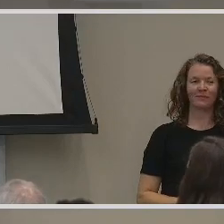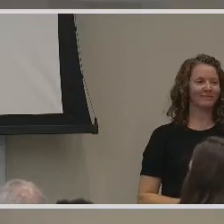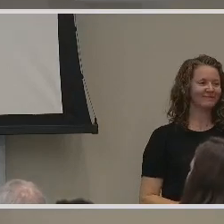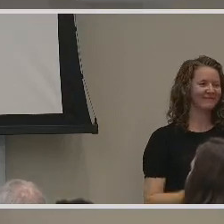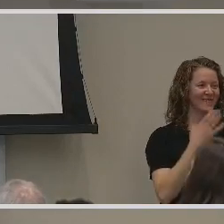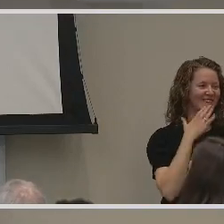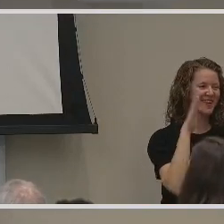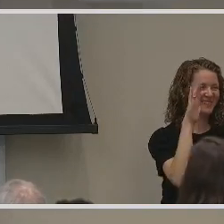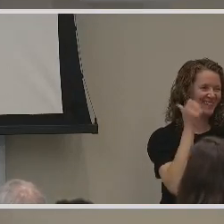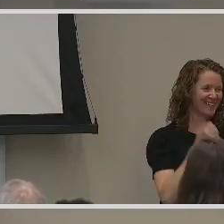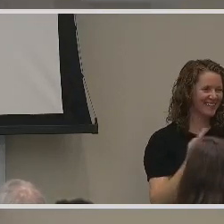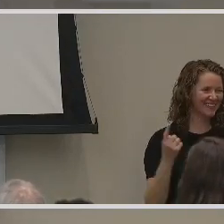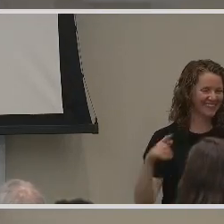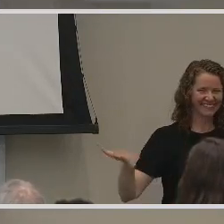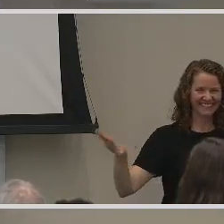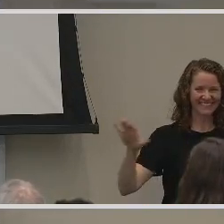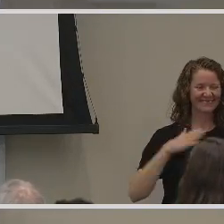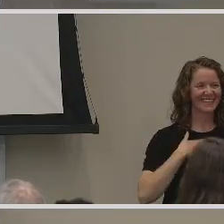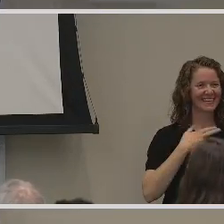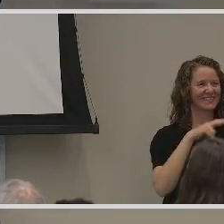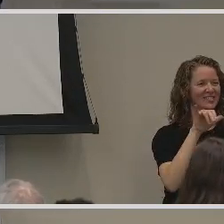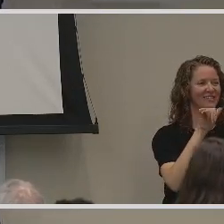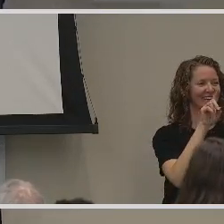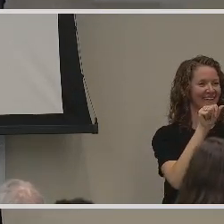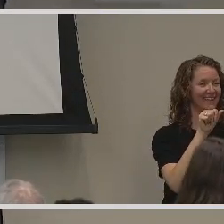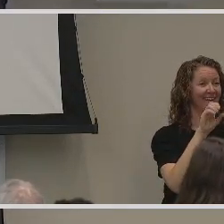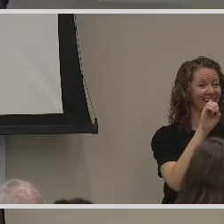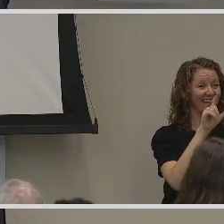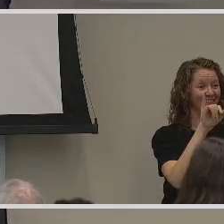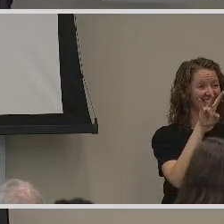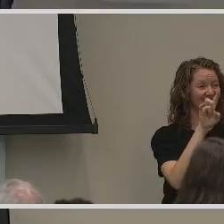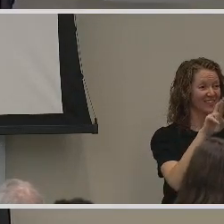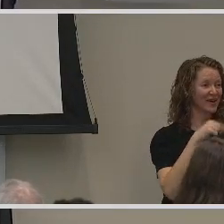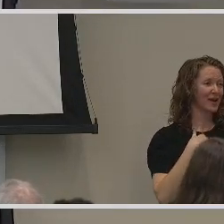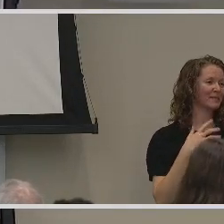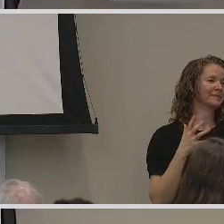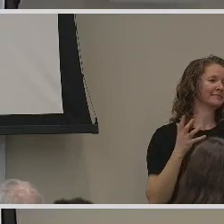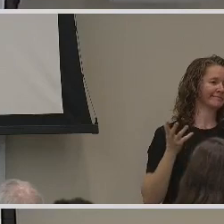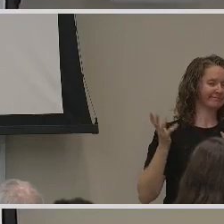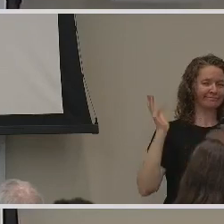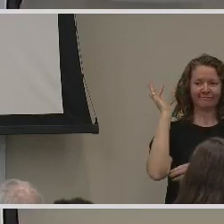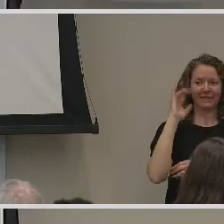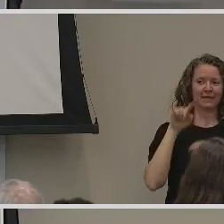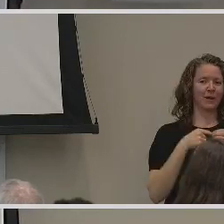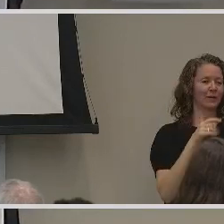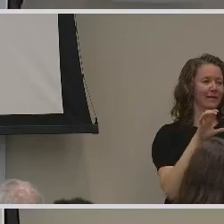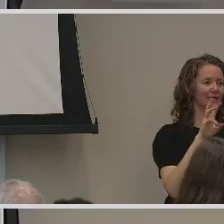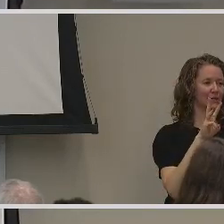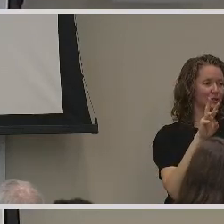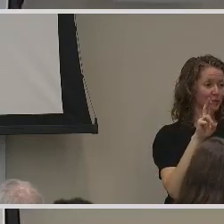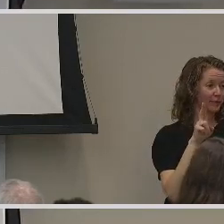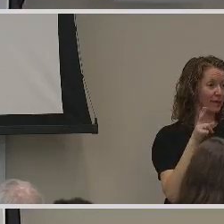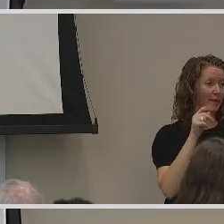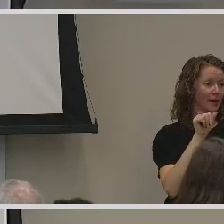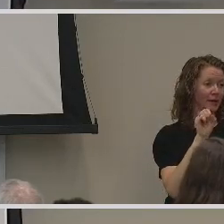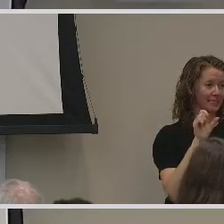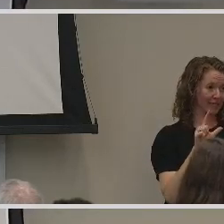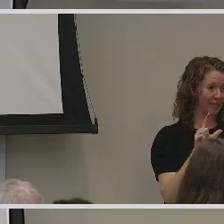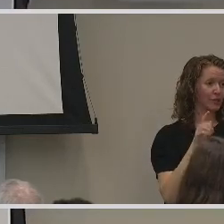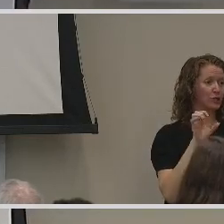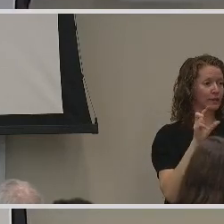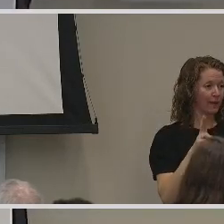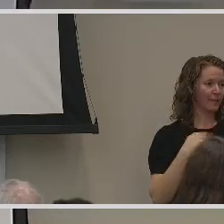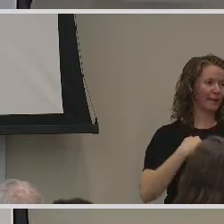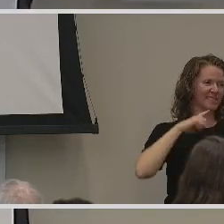Good afternoon, everyone. My name is Jada Oliver, and I will be speaking on behalf of Case Western's American Sign Language Club as the Deaf and Hard of Hearing